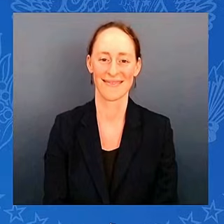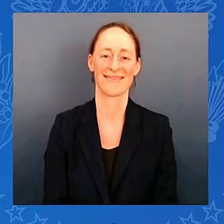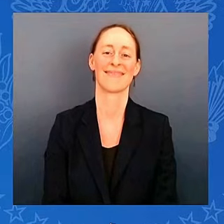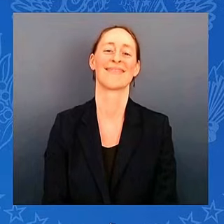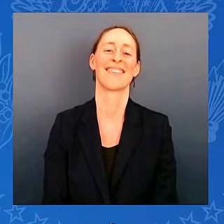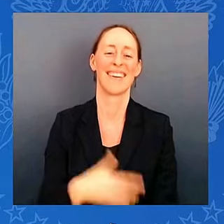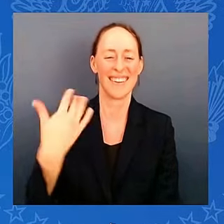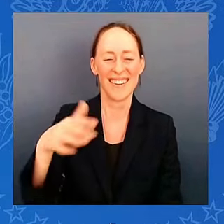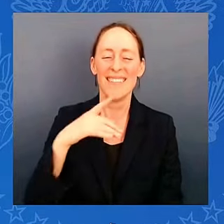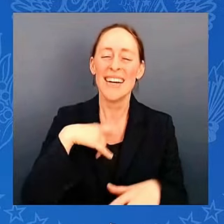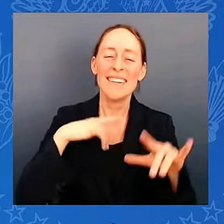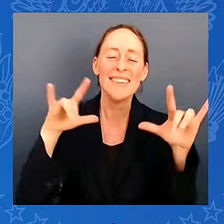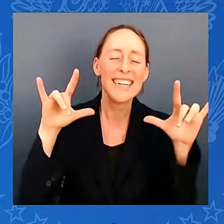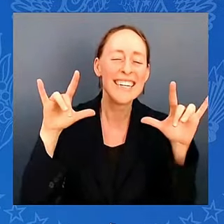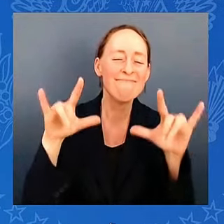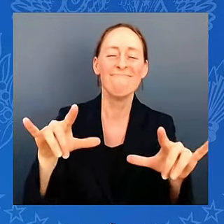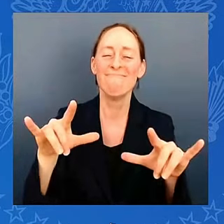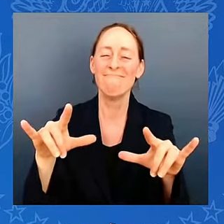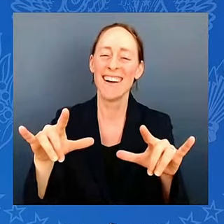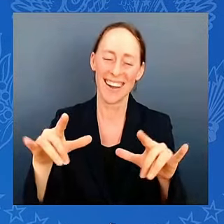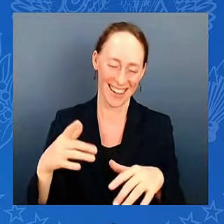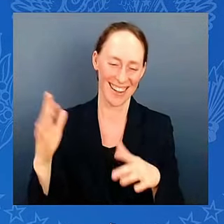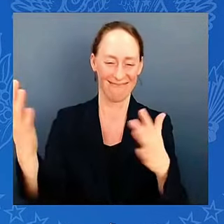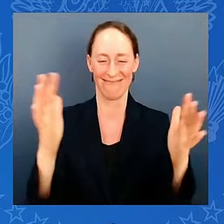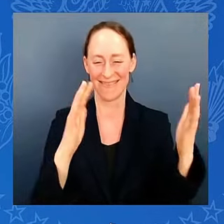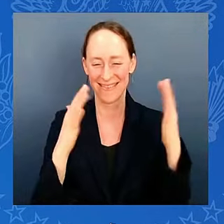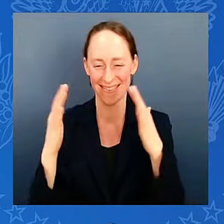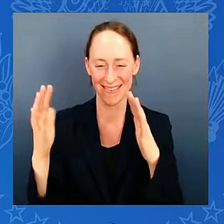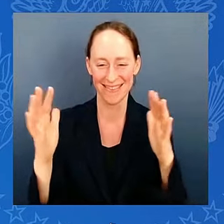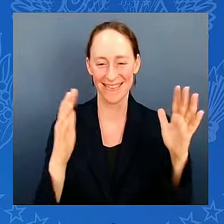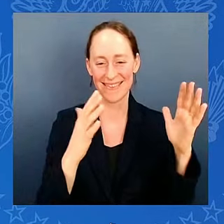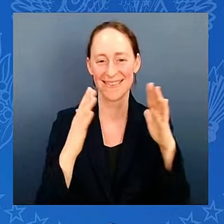The Well, good afternoon.